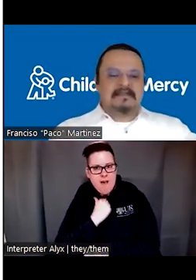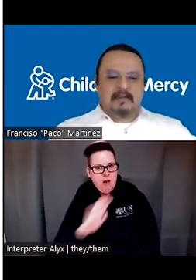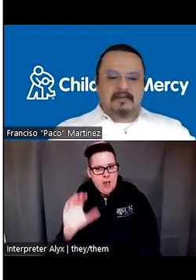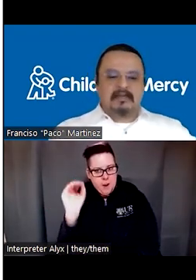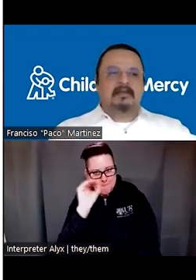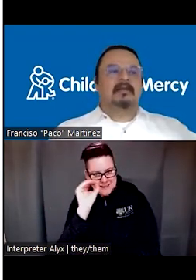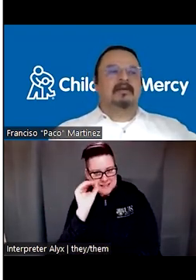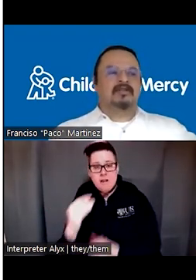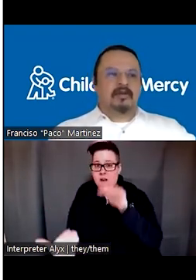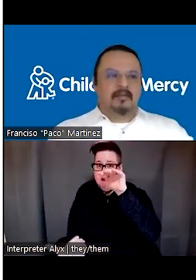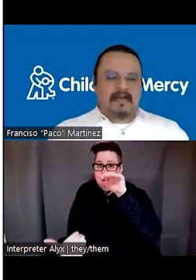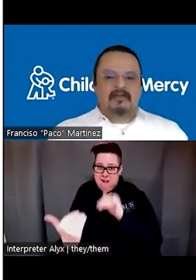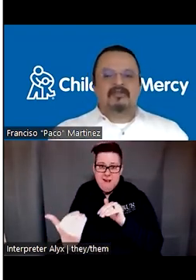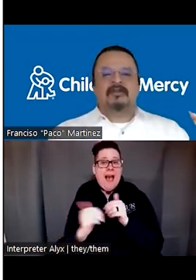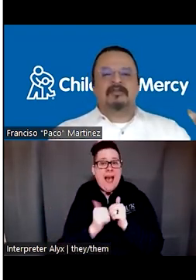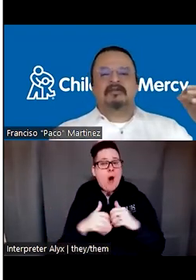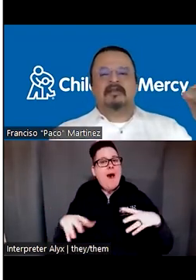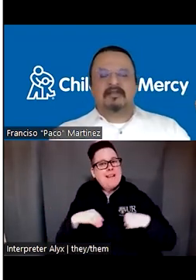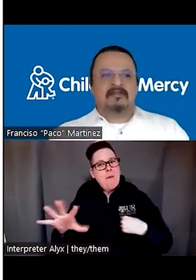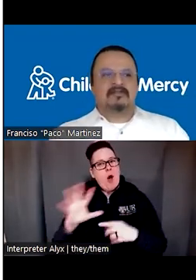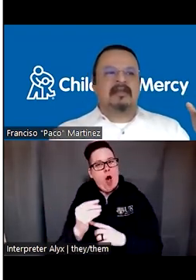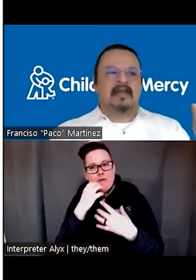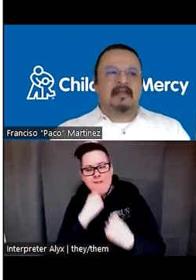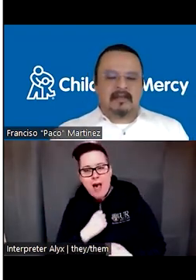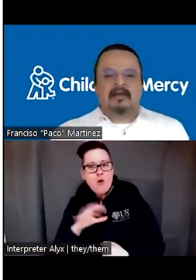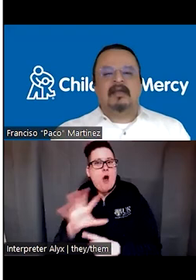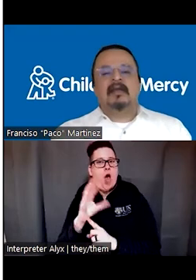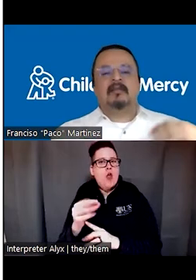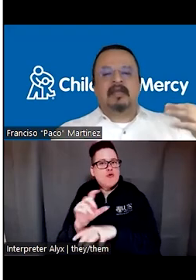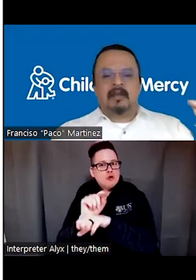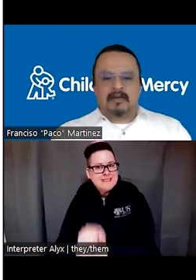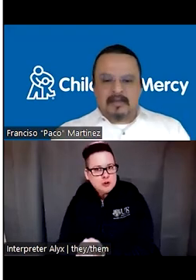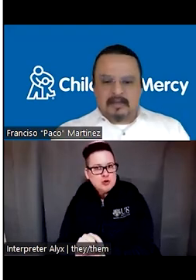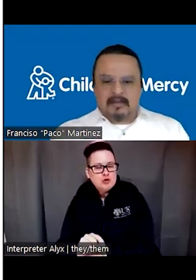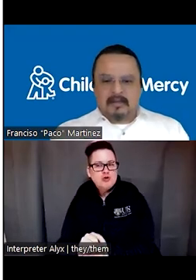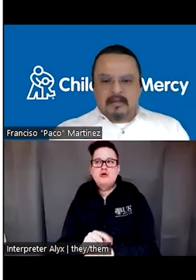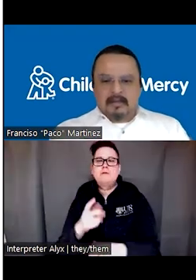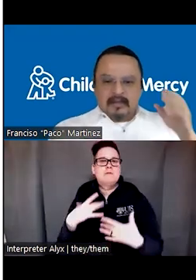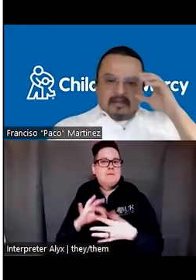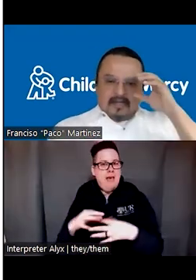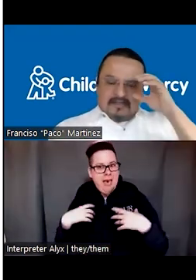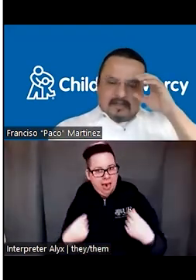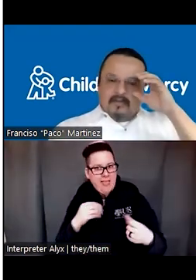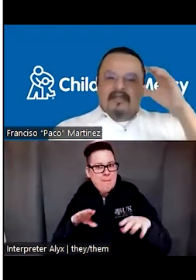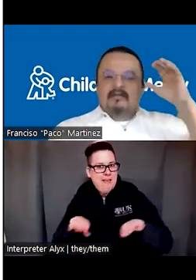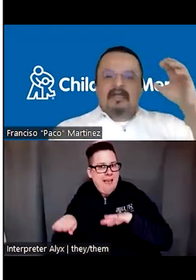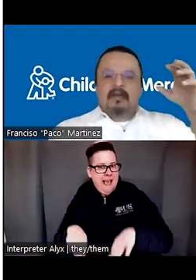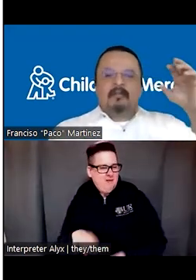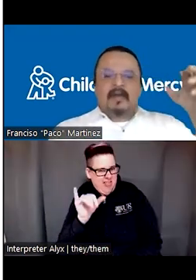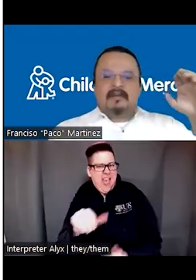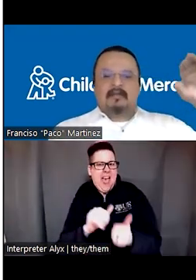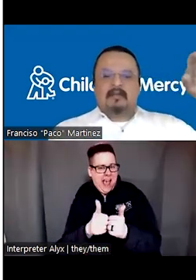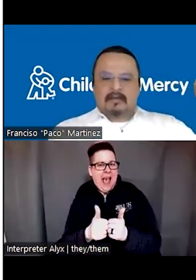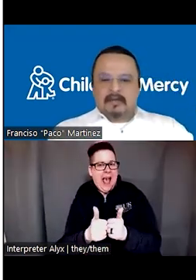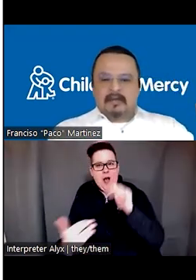accepting cultural values, cultural traditions in healthcare and behavioral care. That's the only way that we